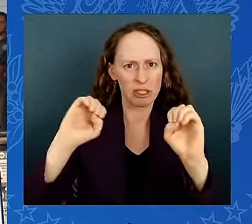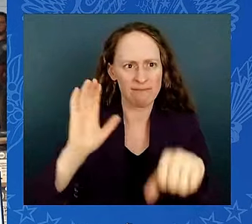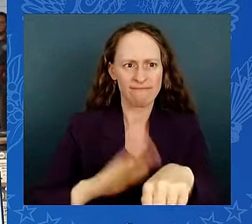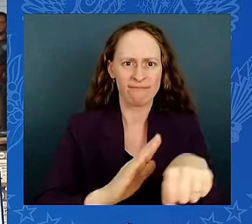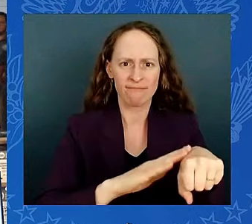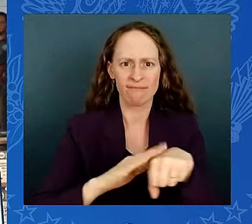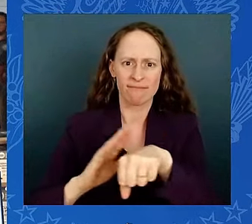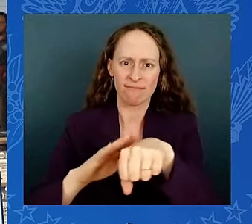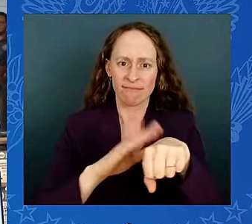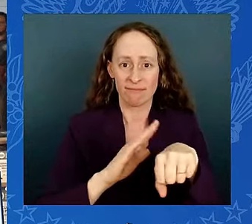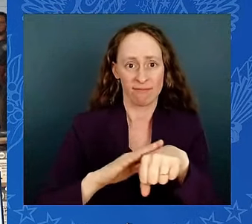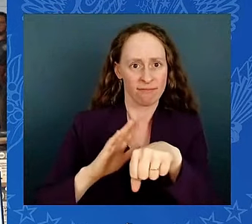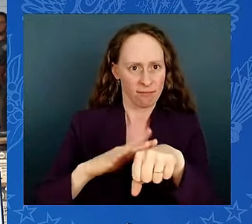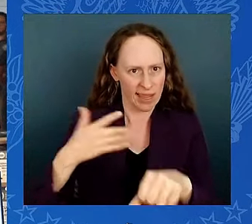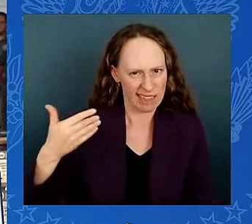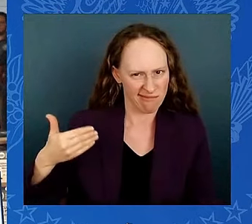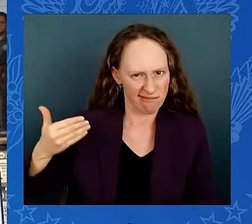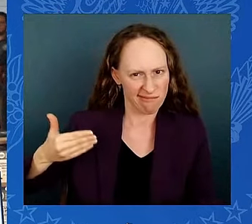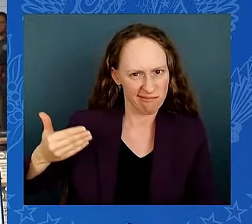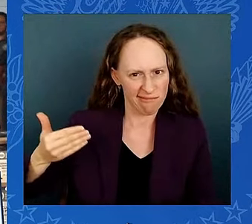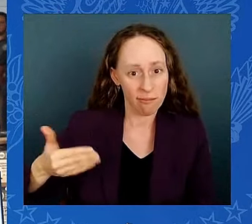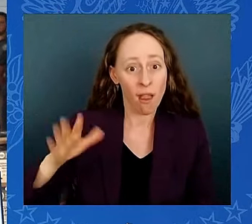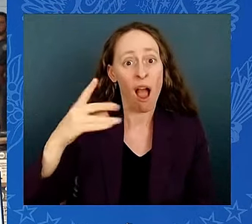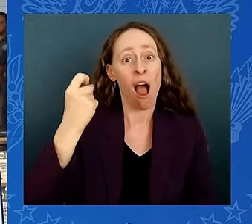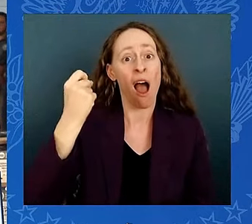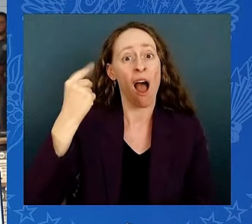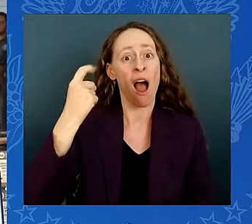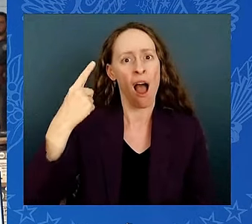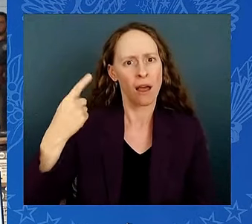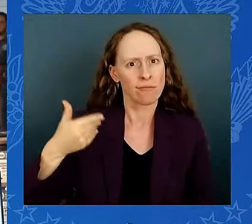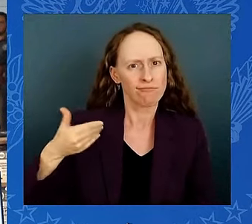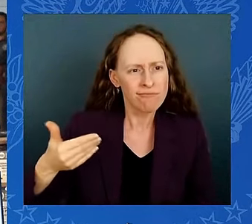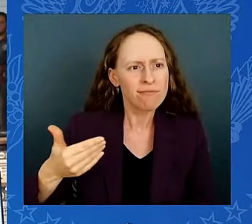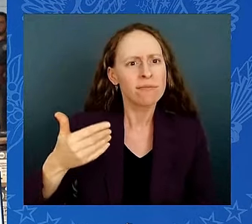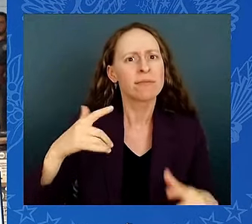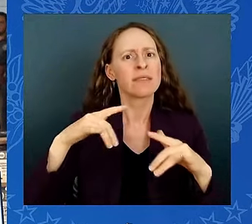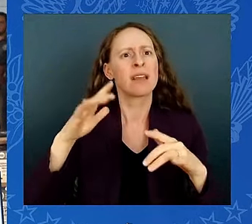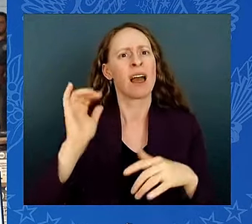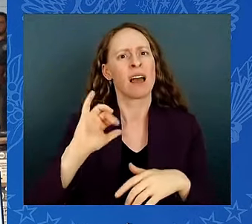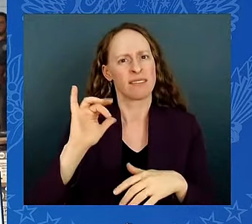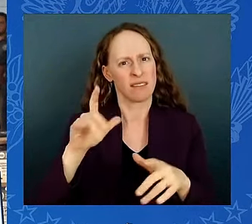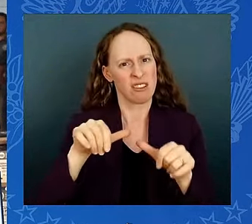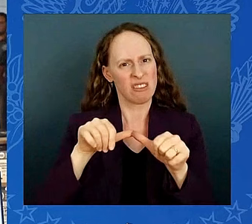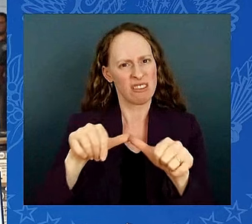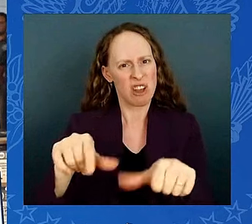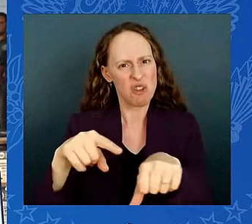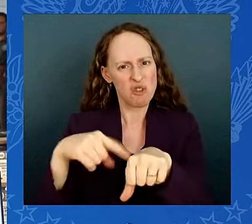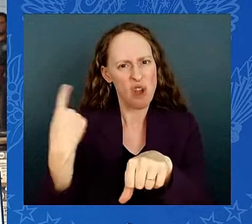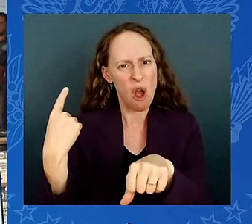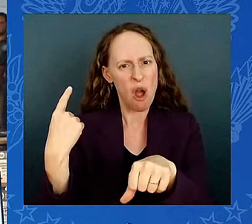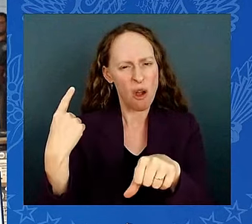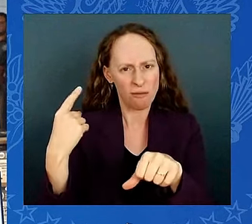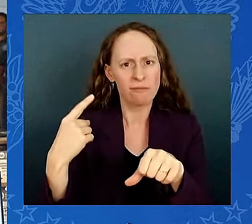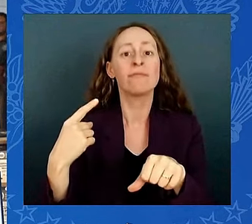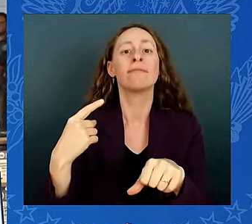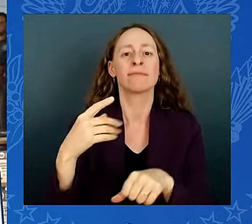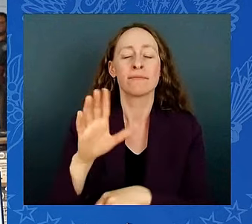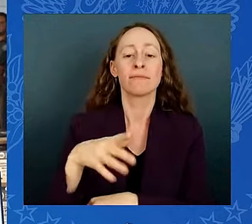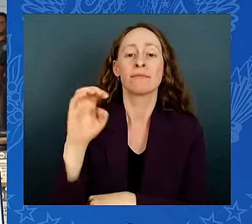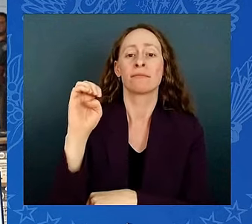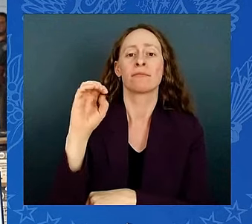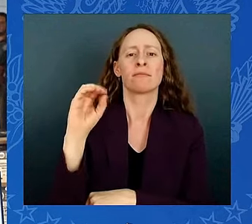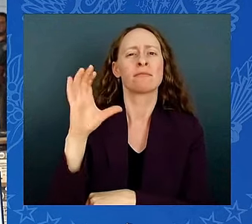last year, this EOC responded to Canadian wildfires and the impacts of those fires on